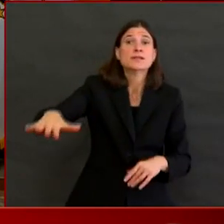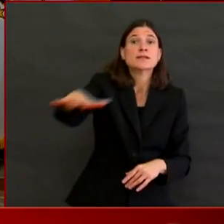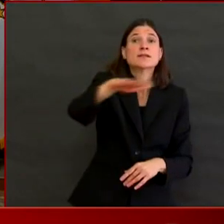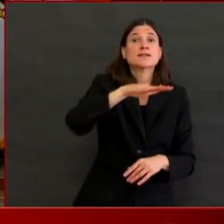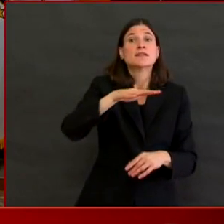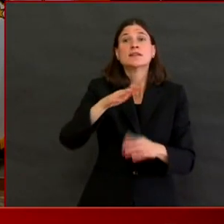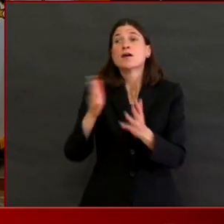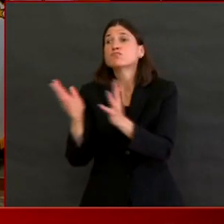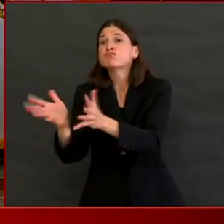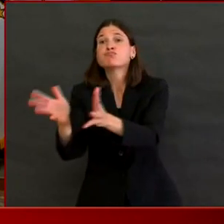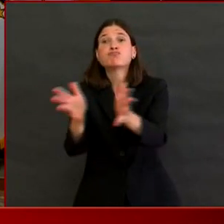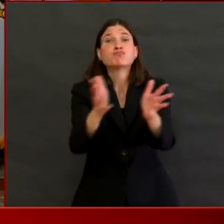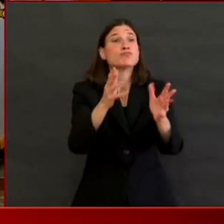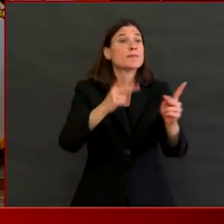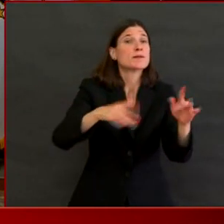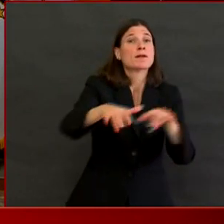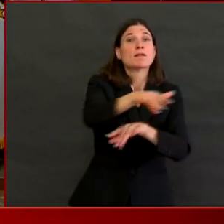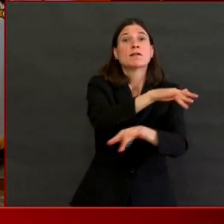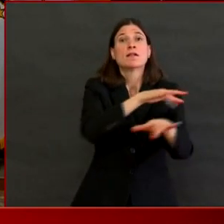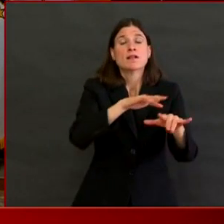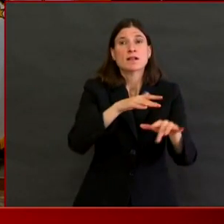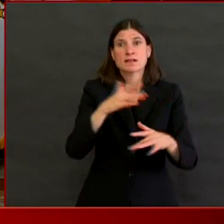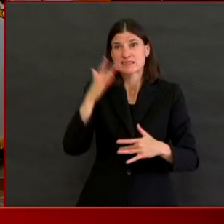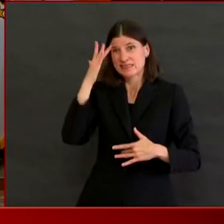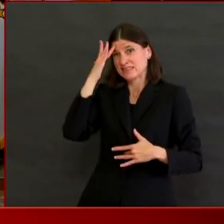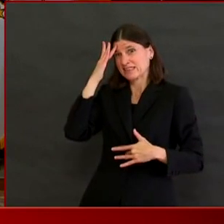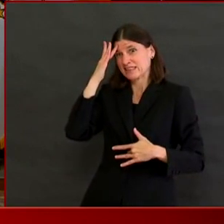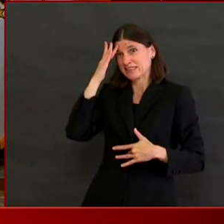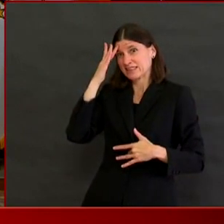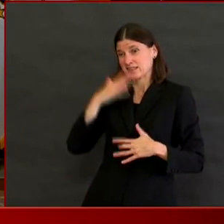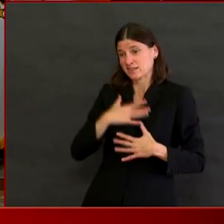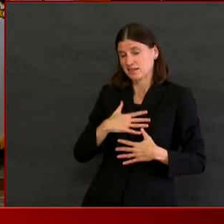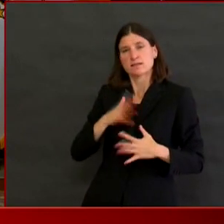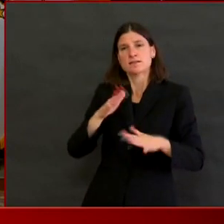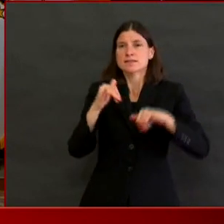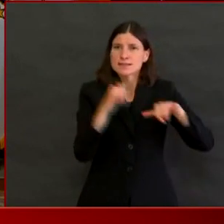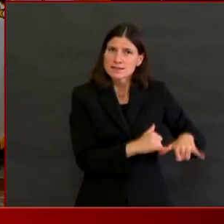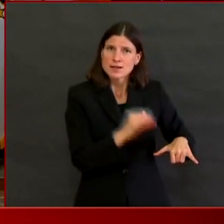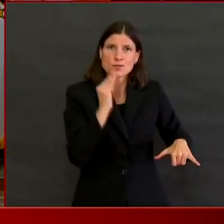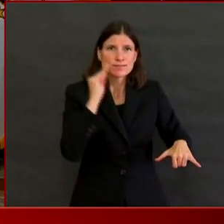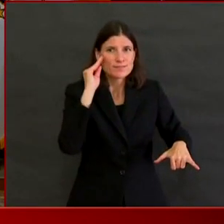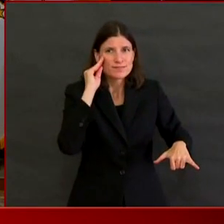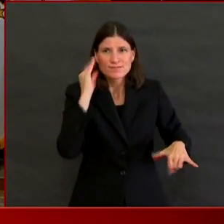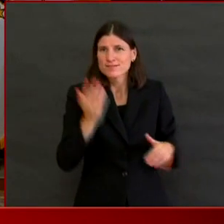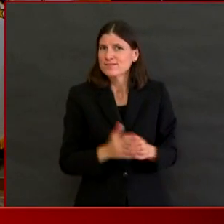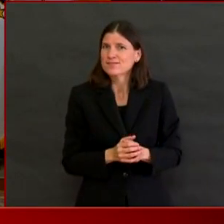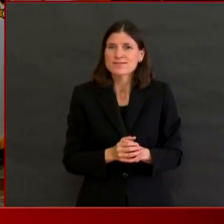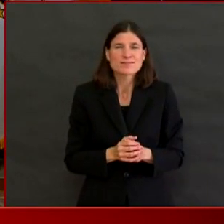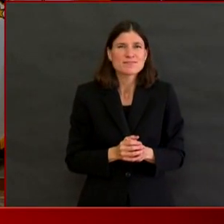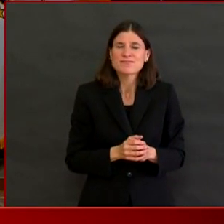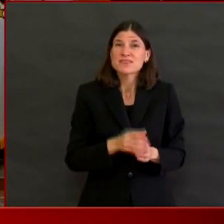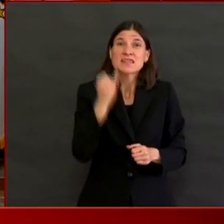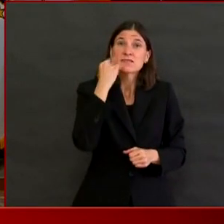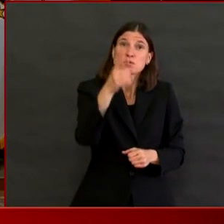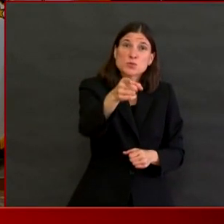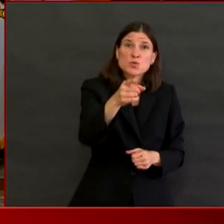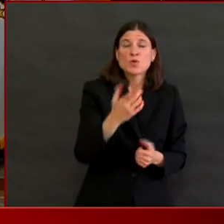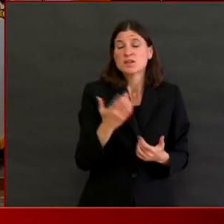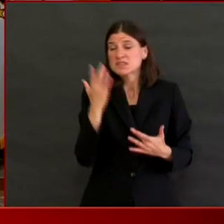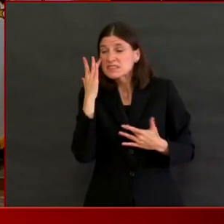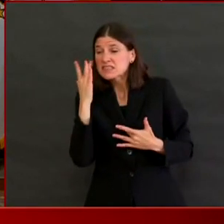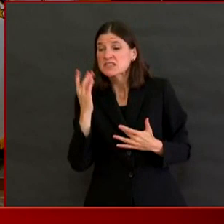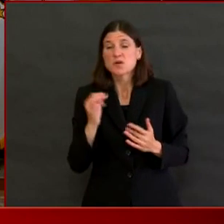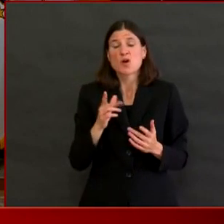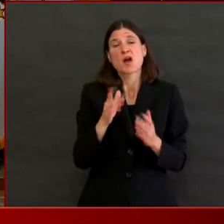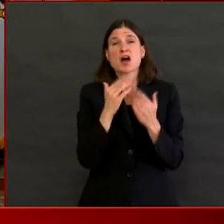the way they're supposed to, those people are being enormously selfish. They're putting their lives